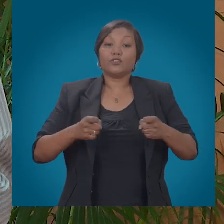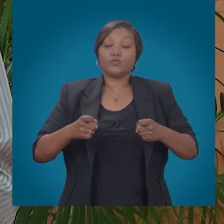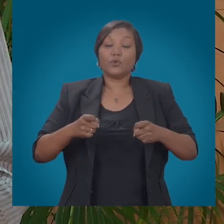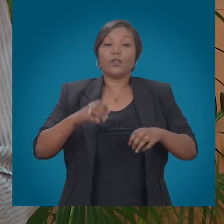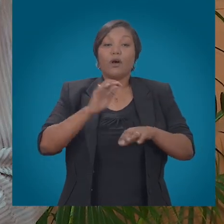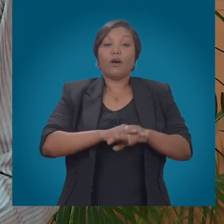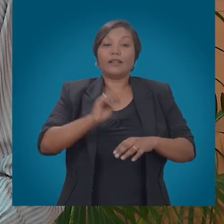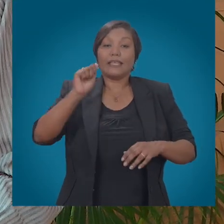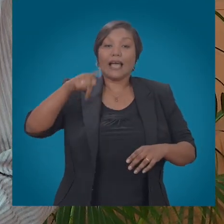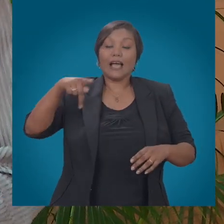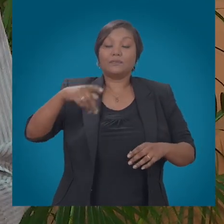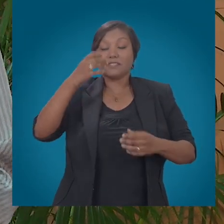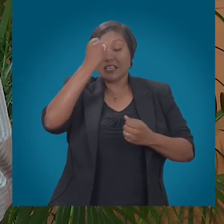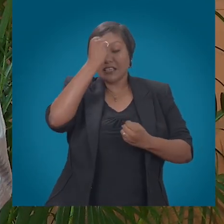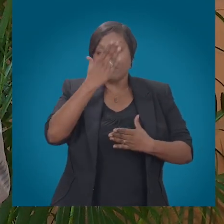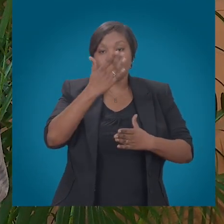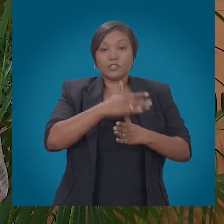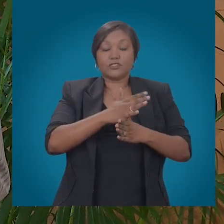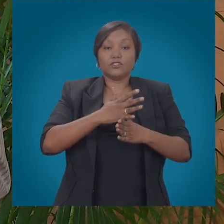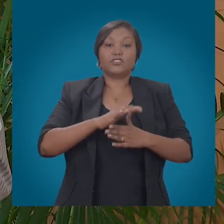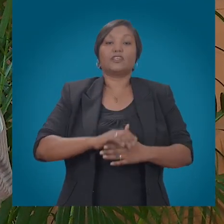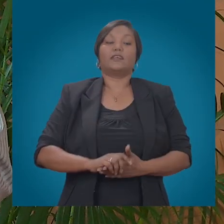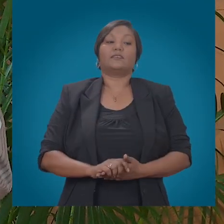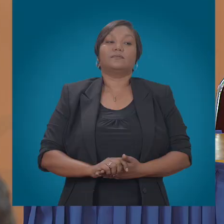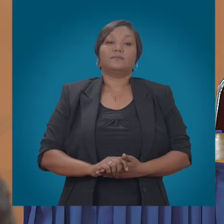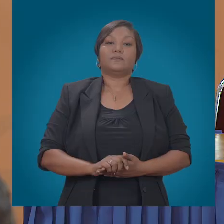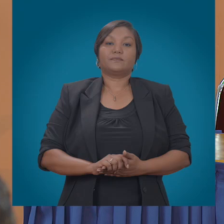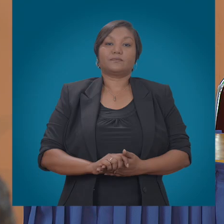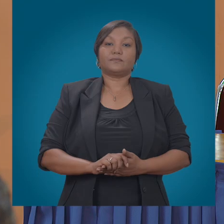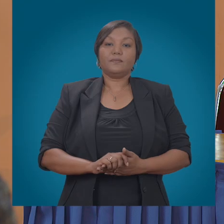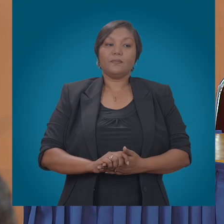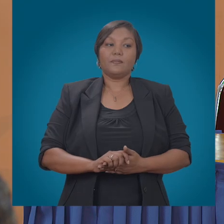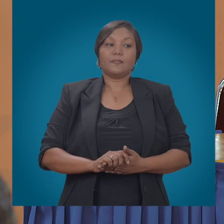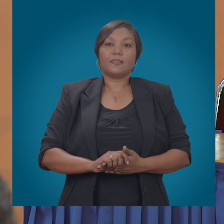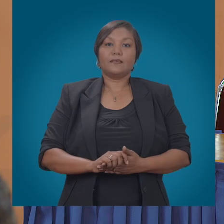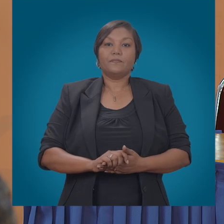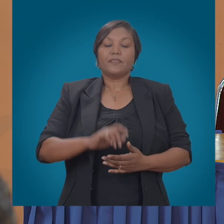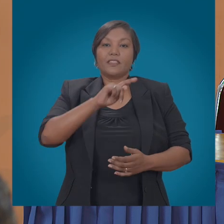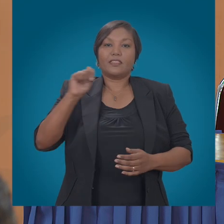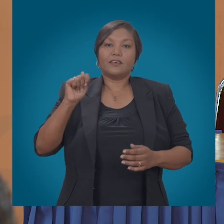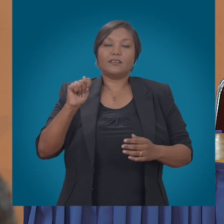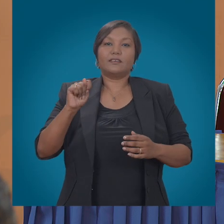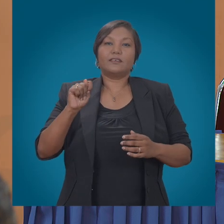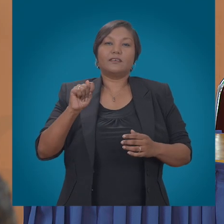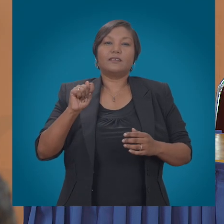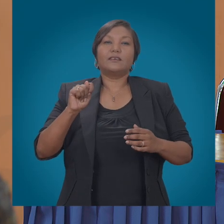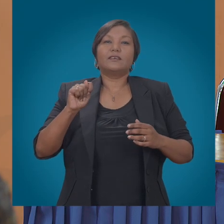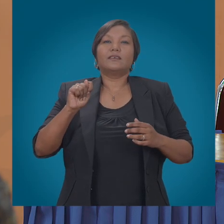has no control over the content or the application. The introduction